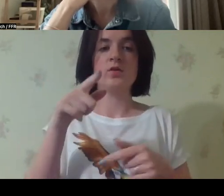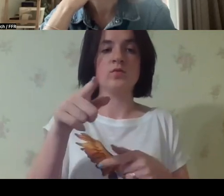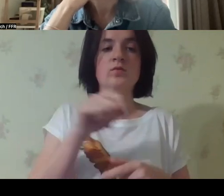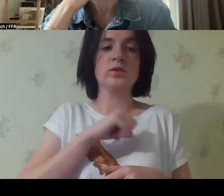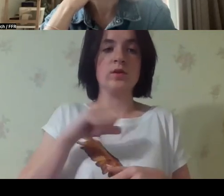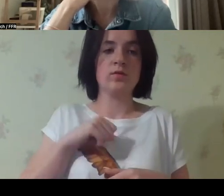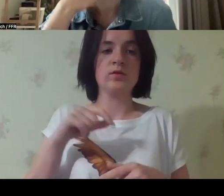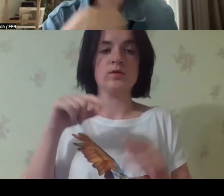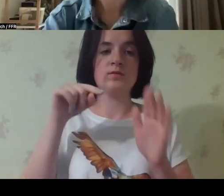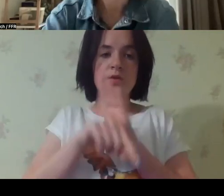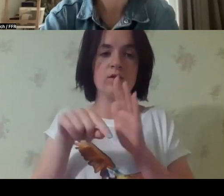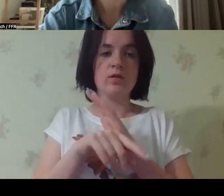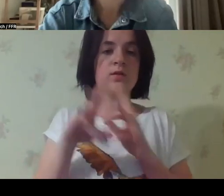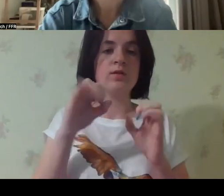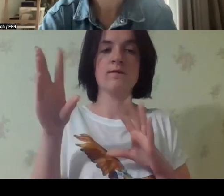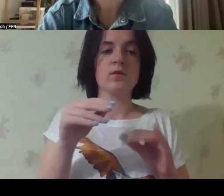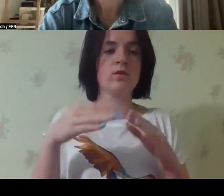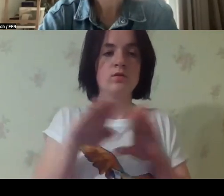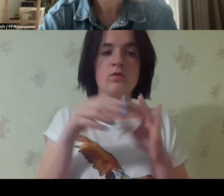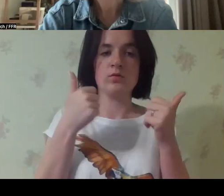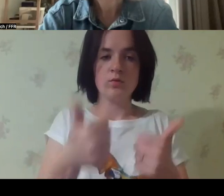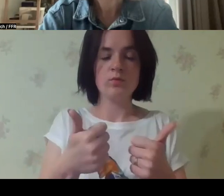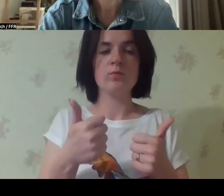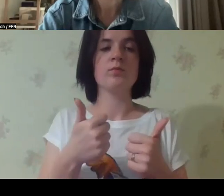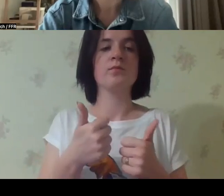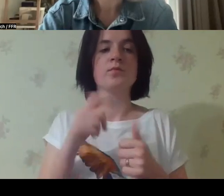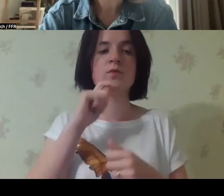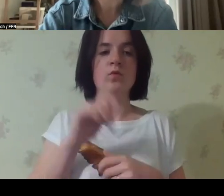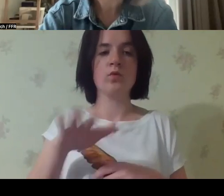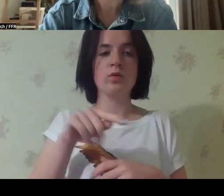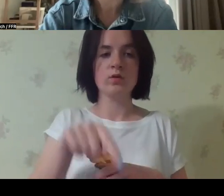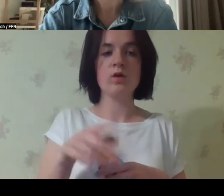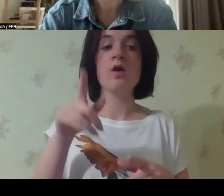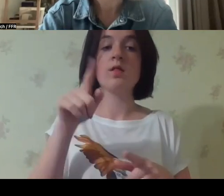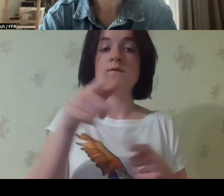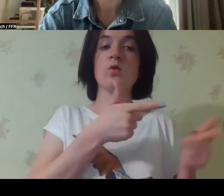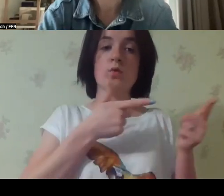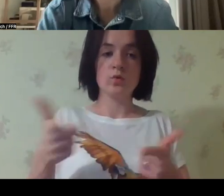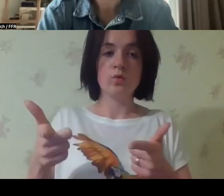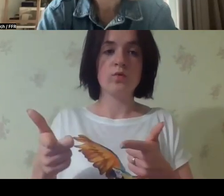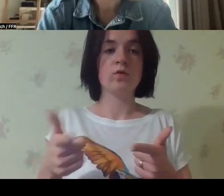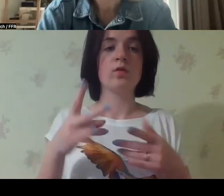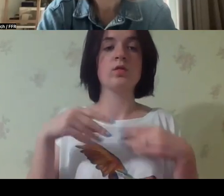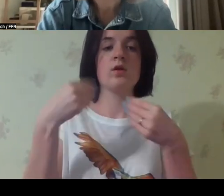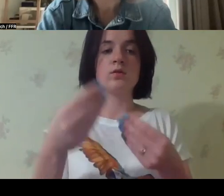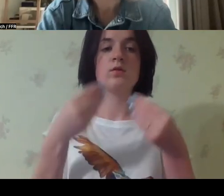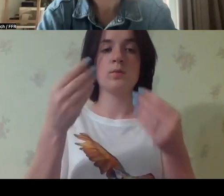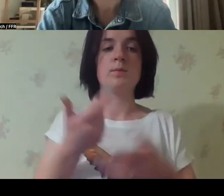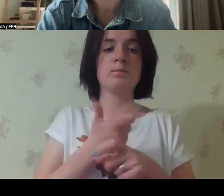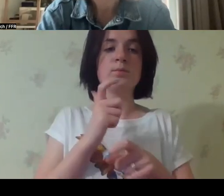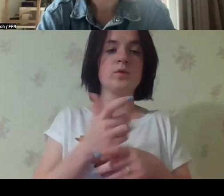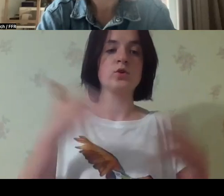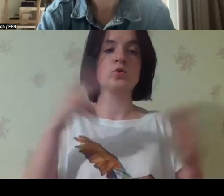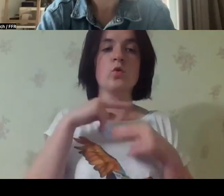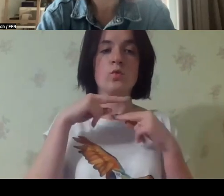the agencies eventually admitted that not everything is not so good in these organizations with a